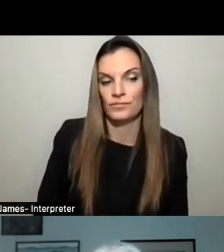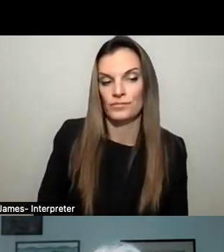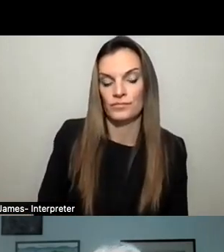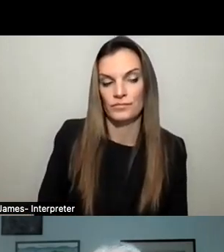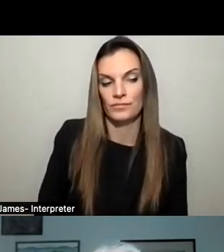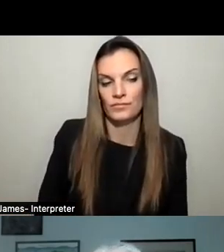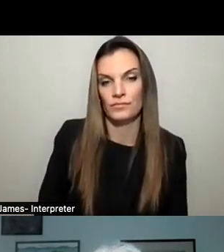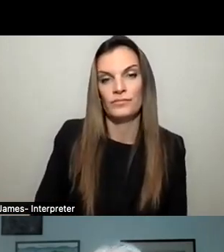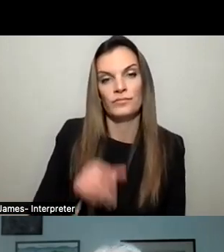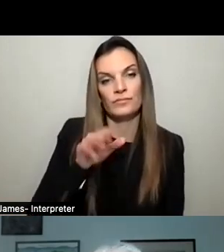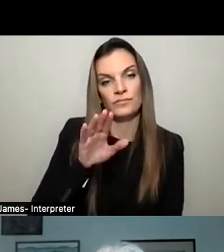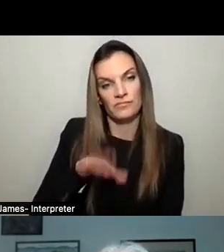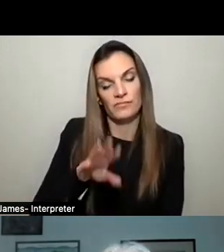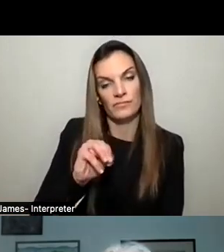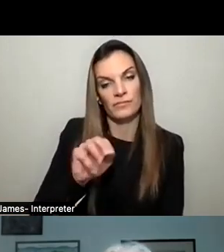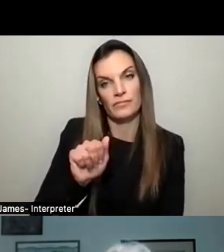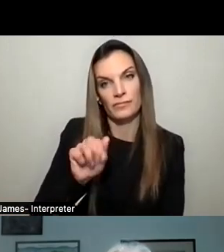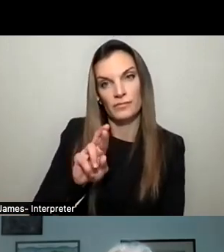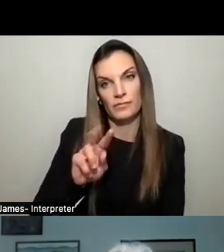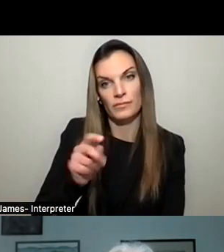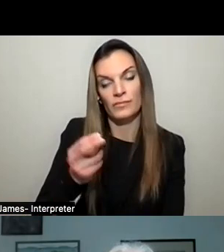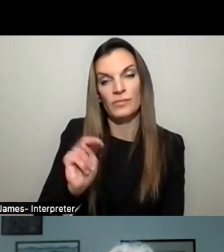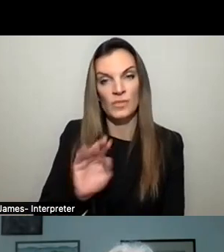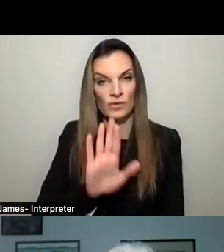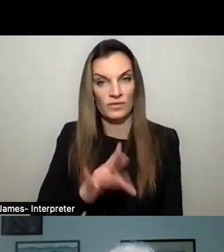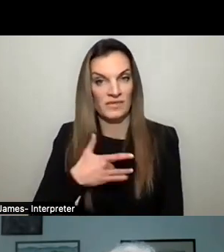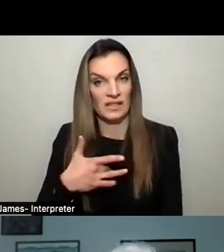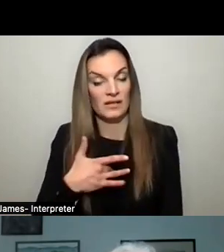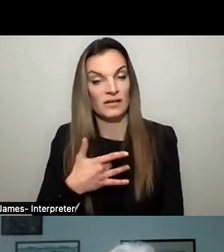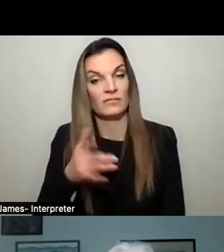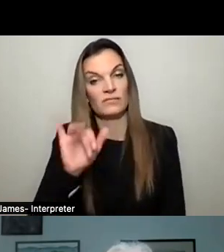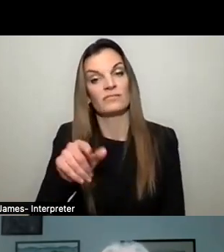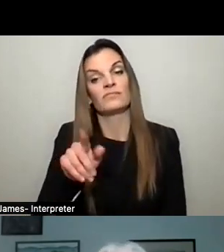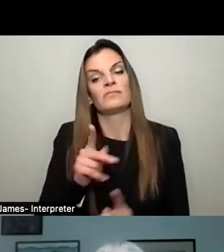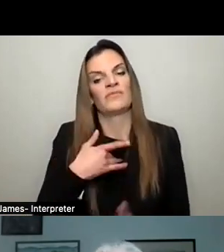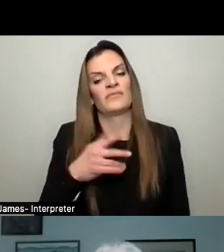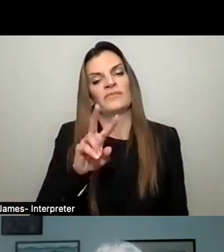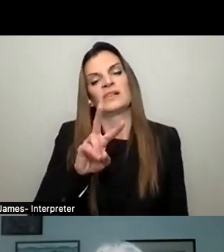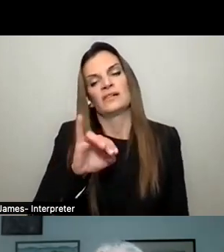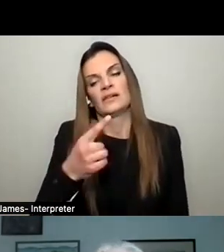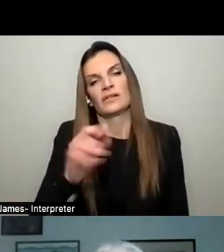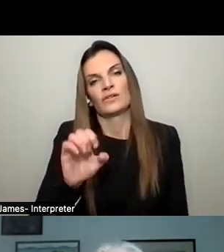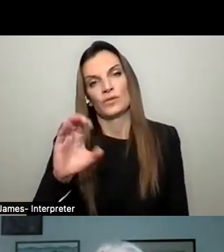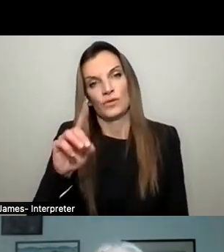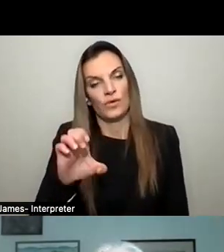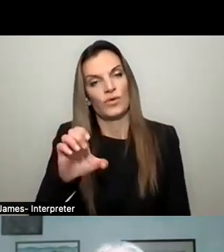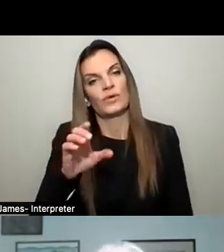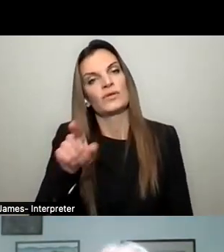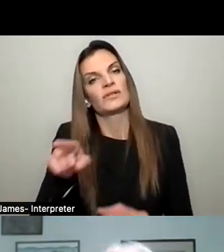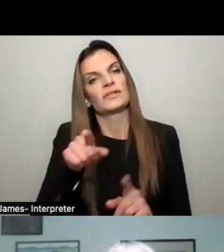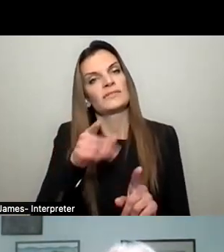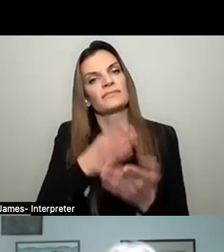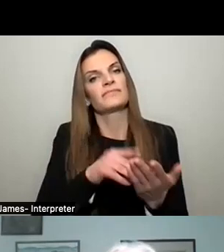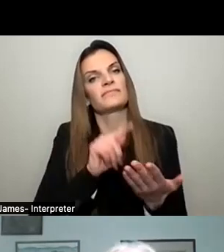Martin, how would you respond to the perception that the village code is not enforced or is selectively enforced